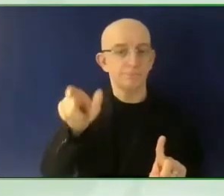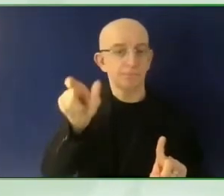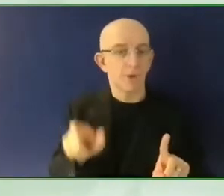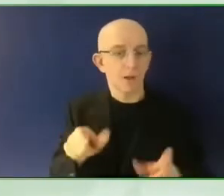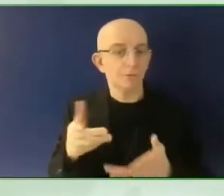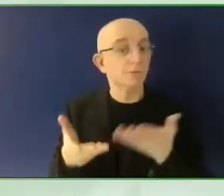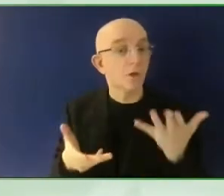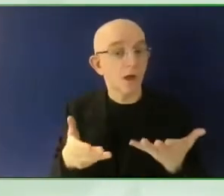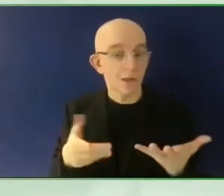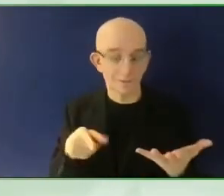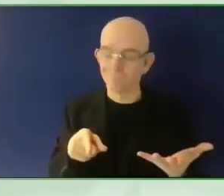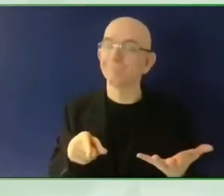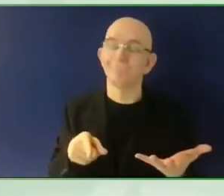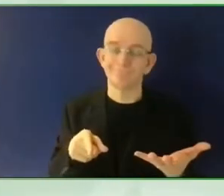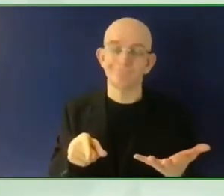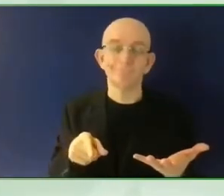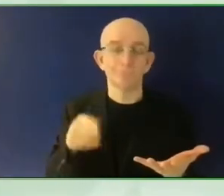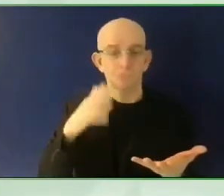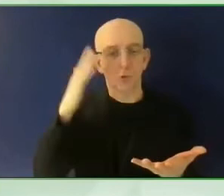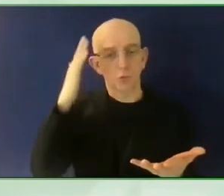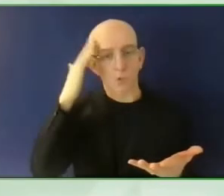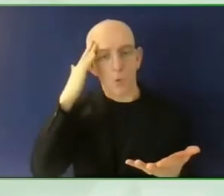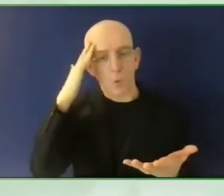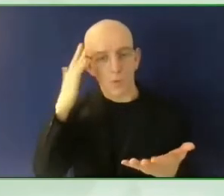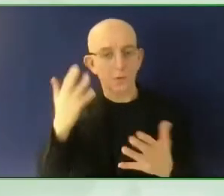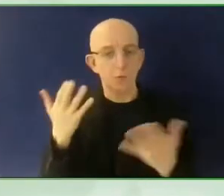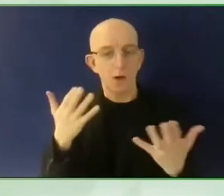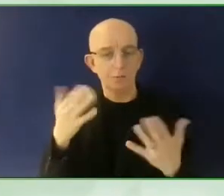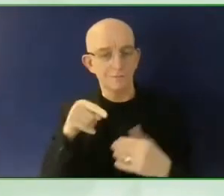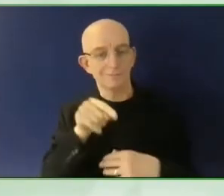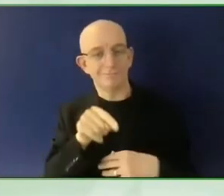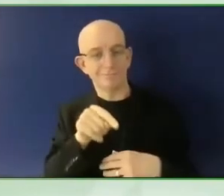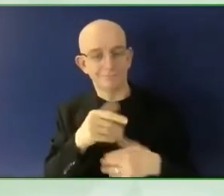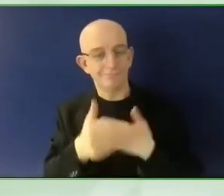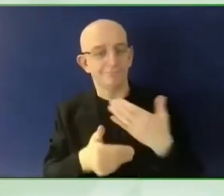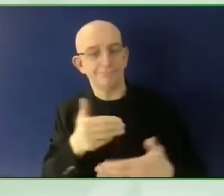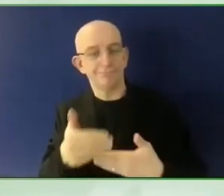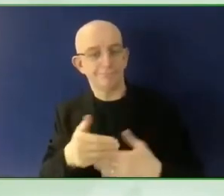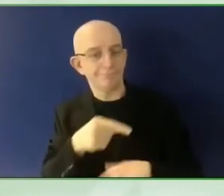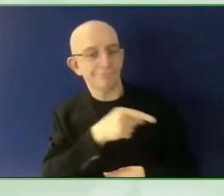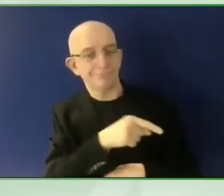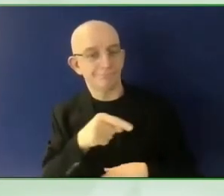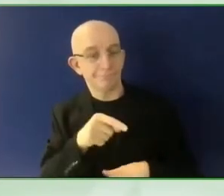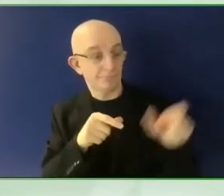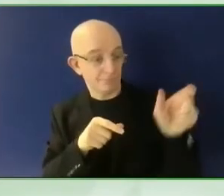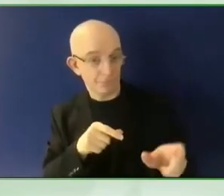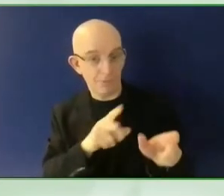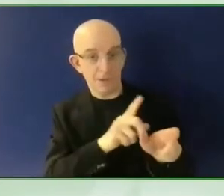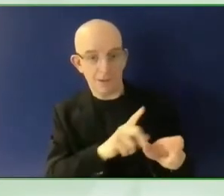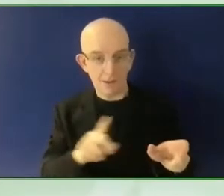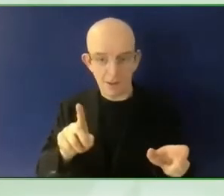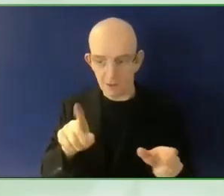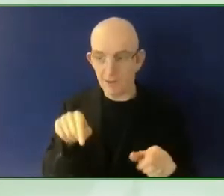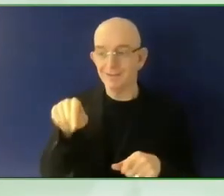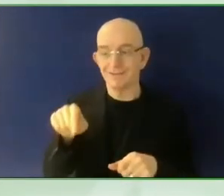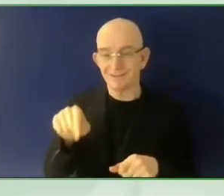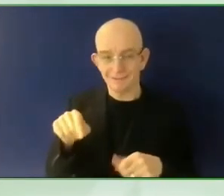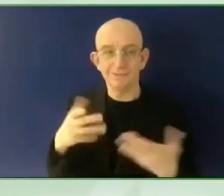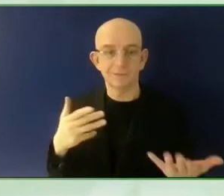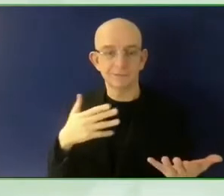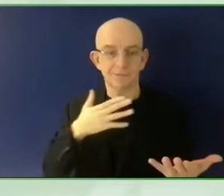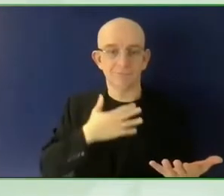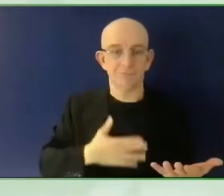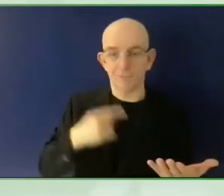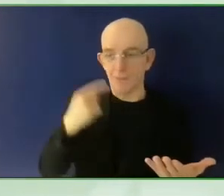in a way that's accessible to them. During the pandemic in the United States, we've seen a tremendous expansion of